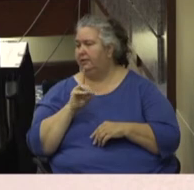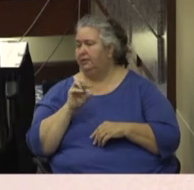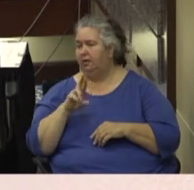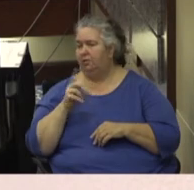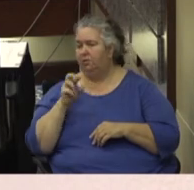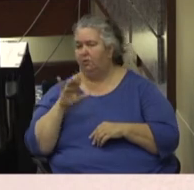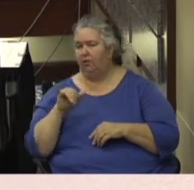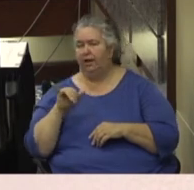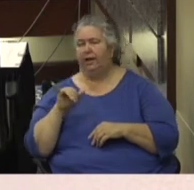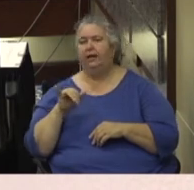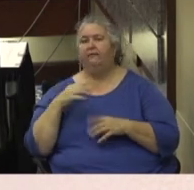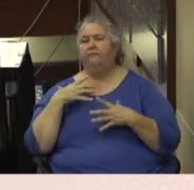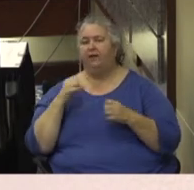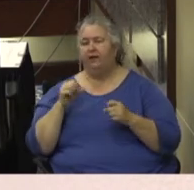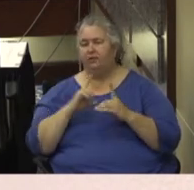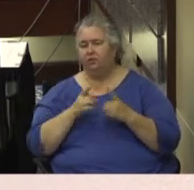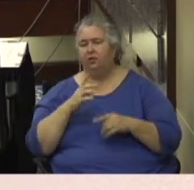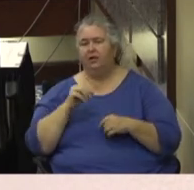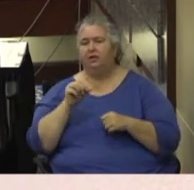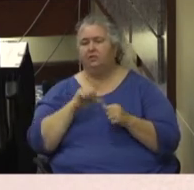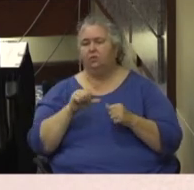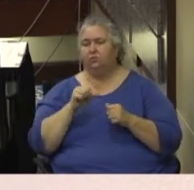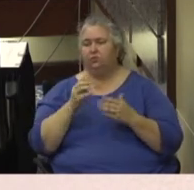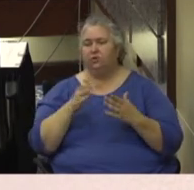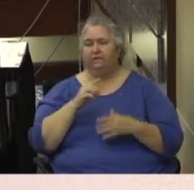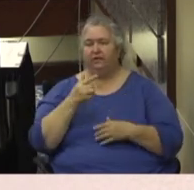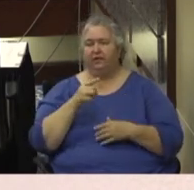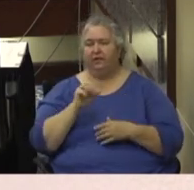for social services and education, Galen Price.